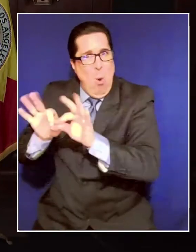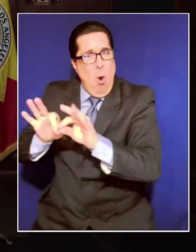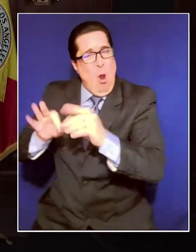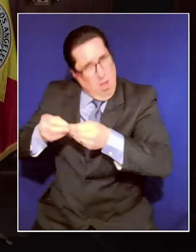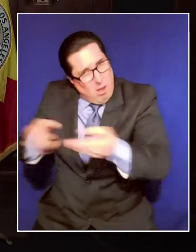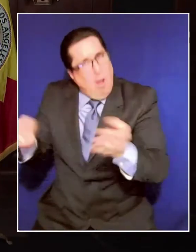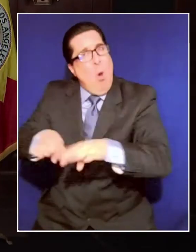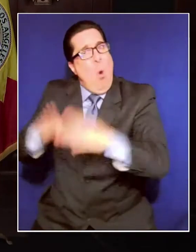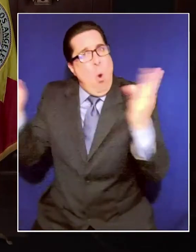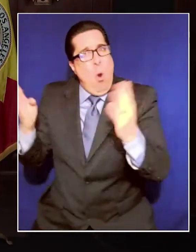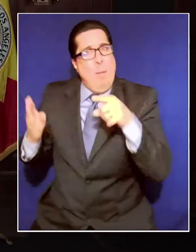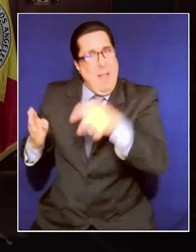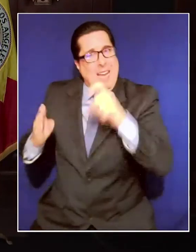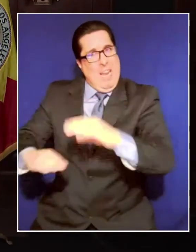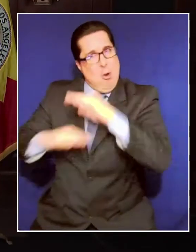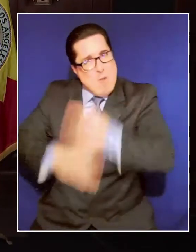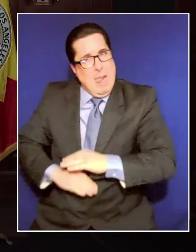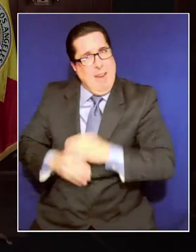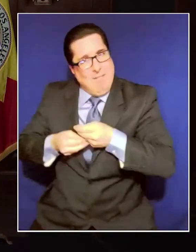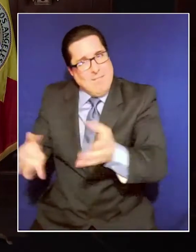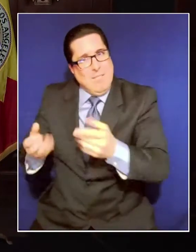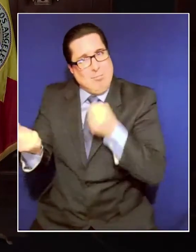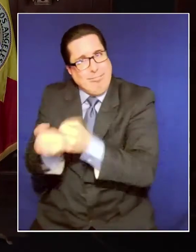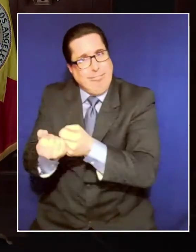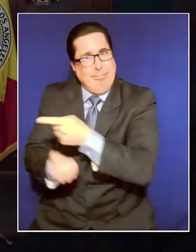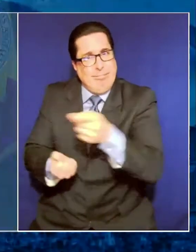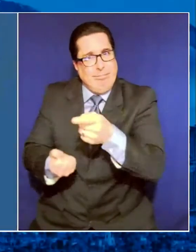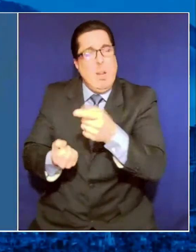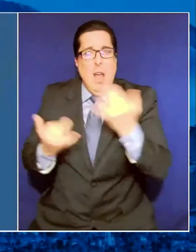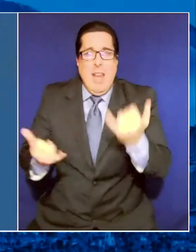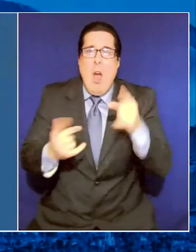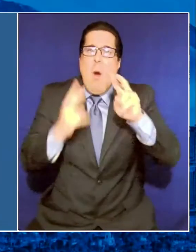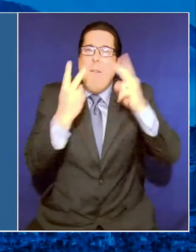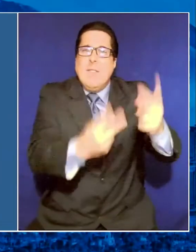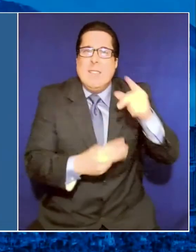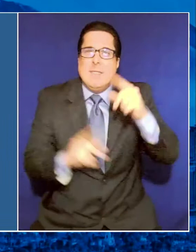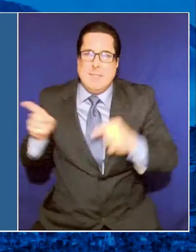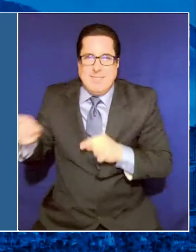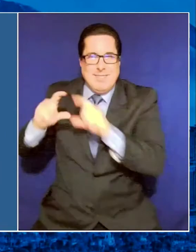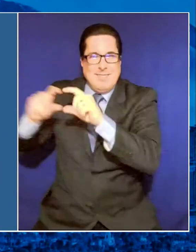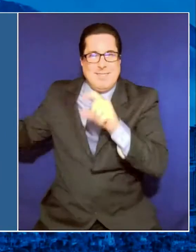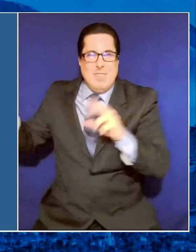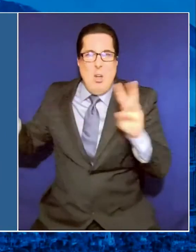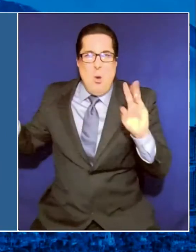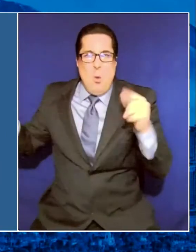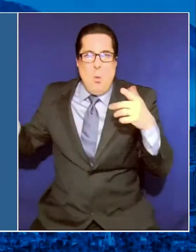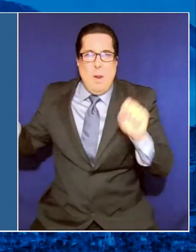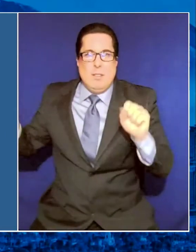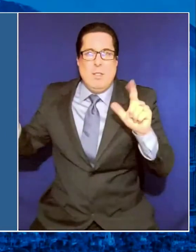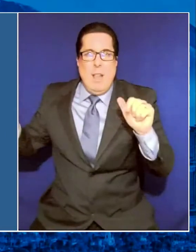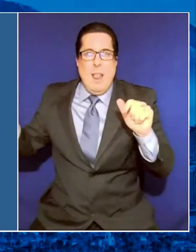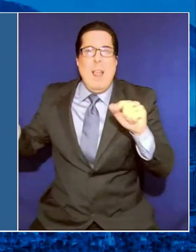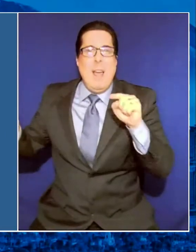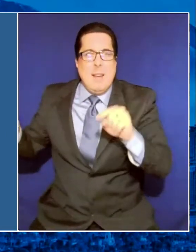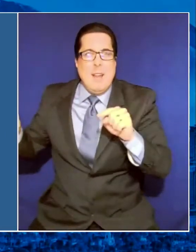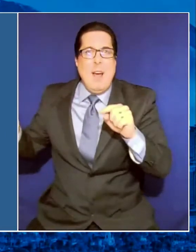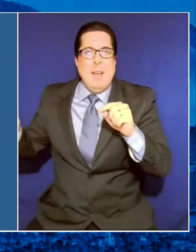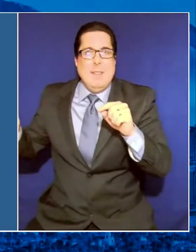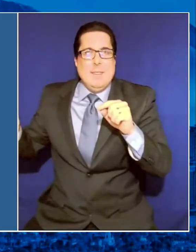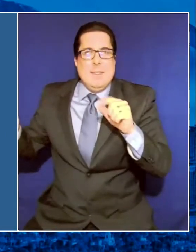nationwide right now. Please visit wagesla.lacity.org for more information.